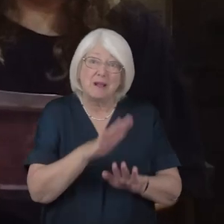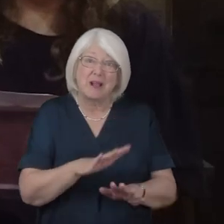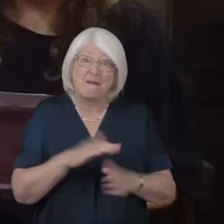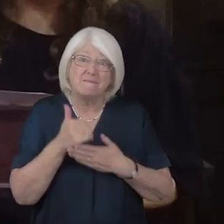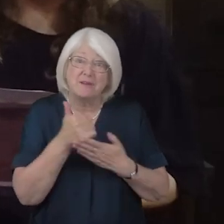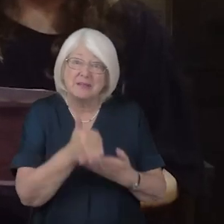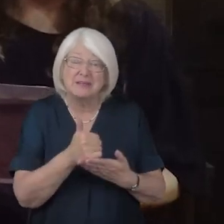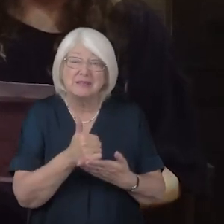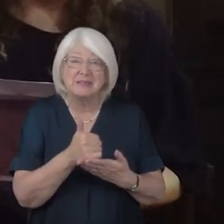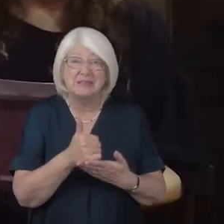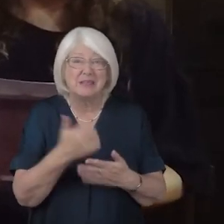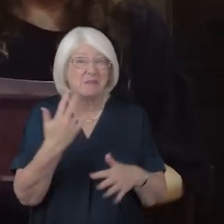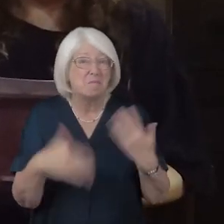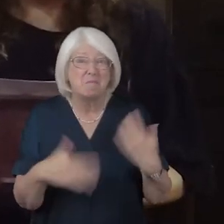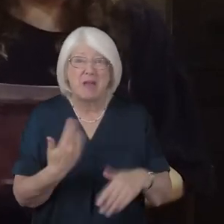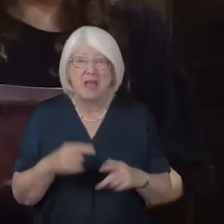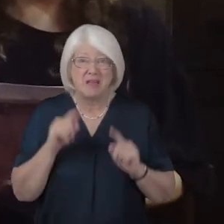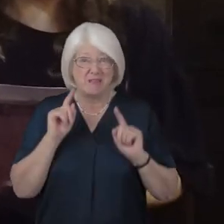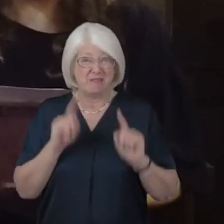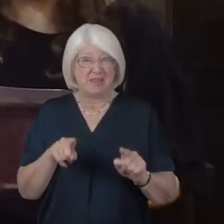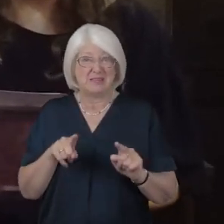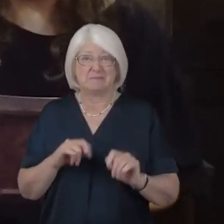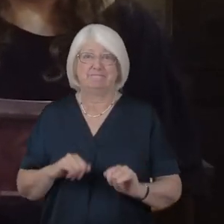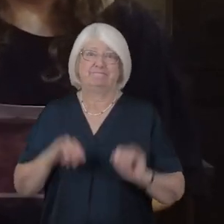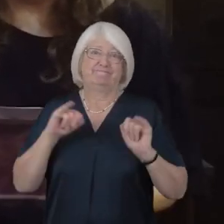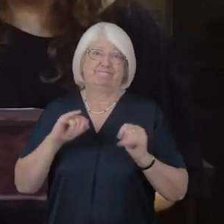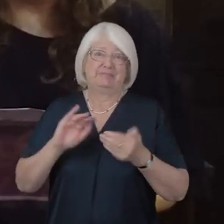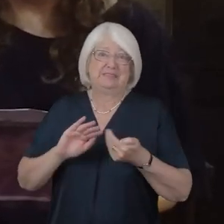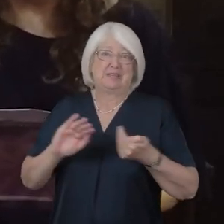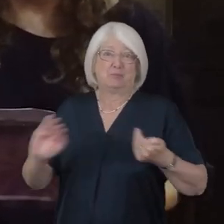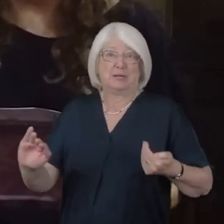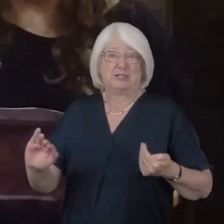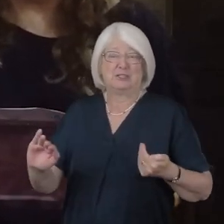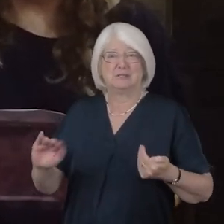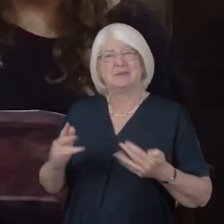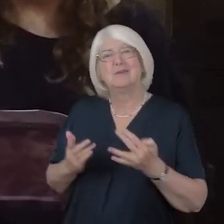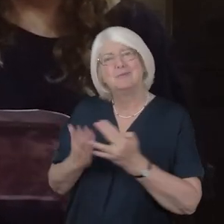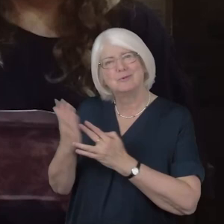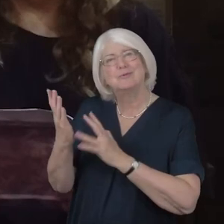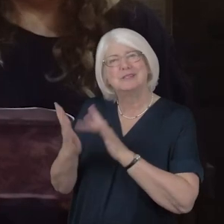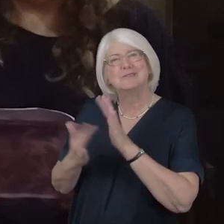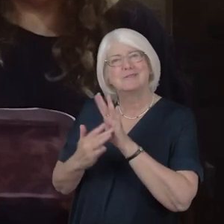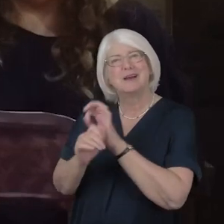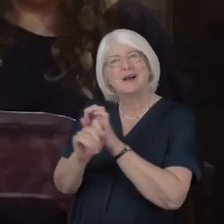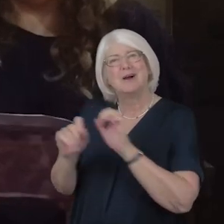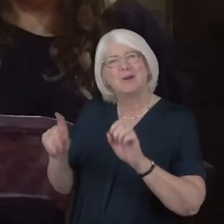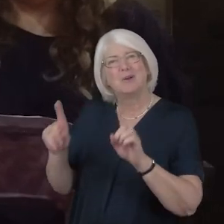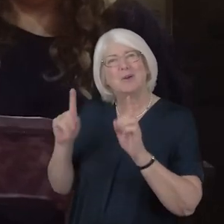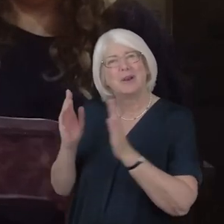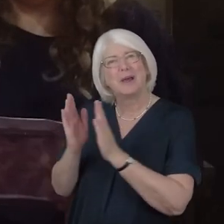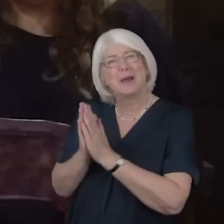separation through Jesus Christ our Lord Amen Amen